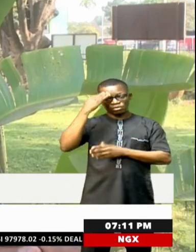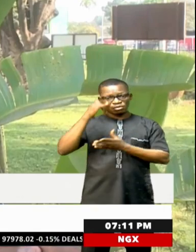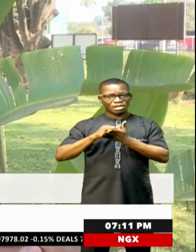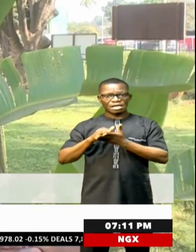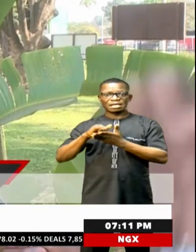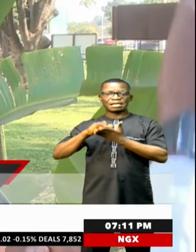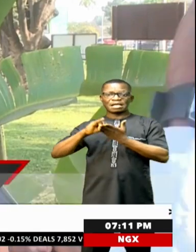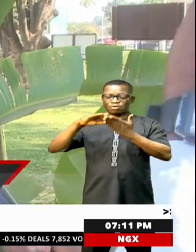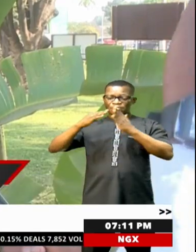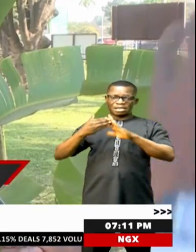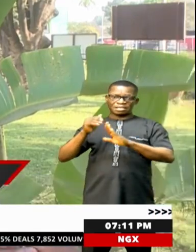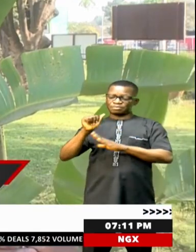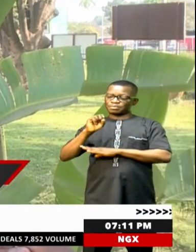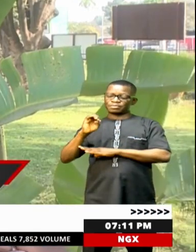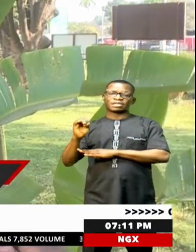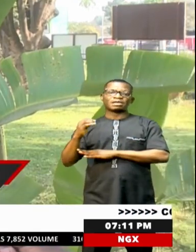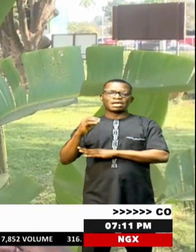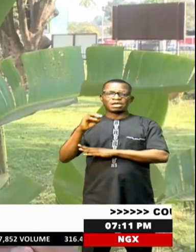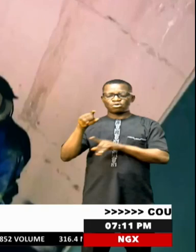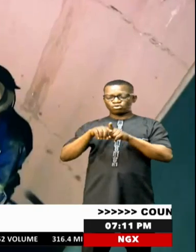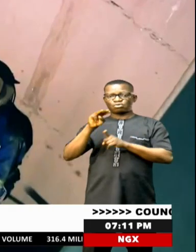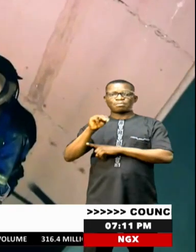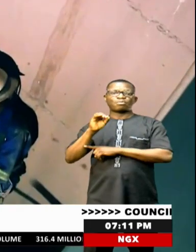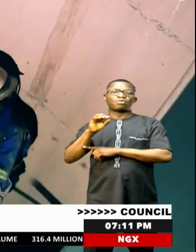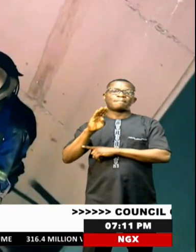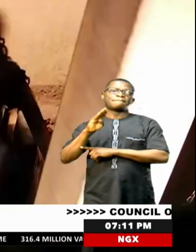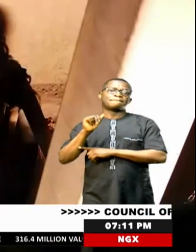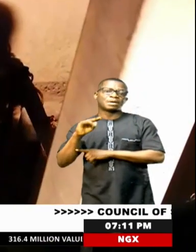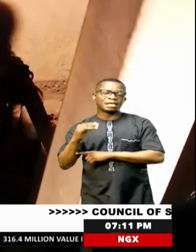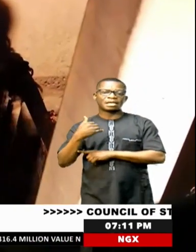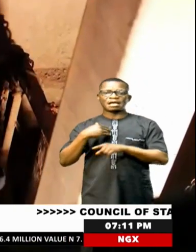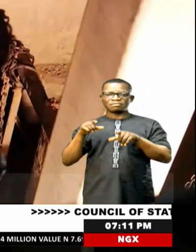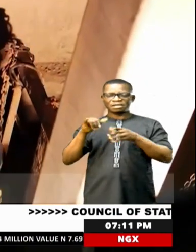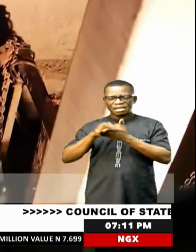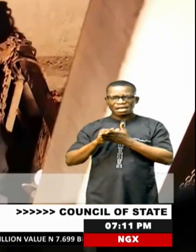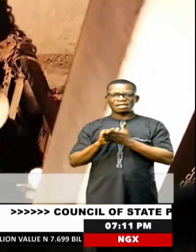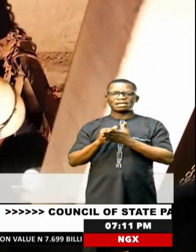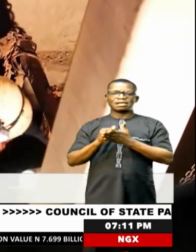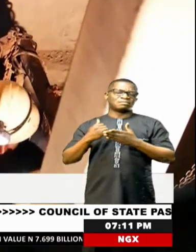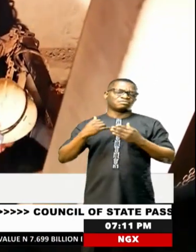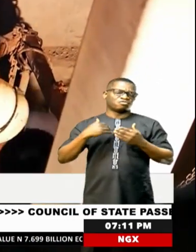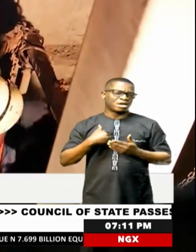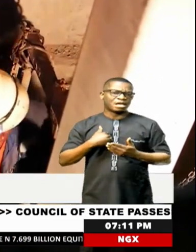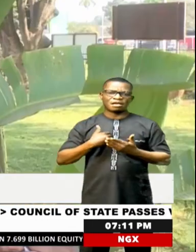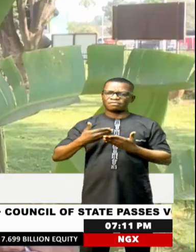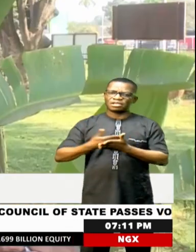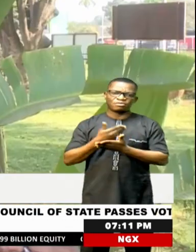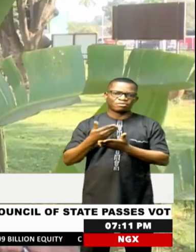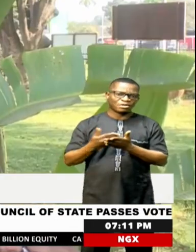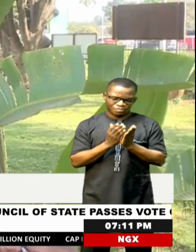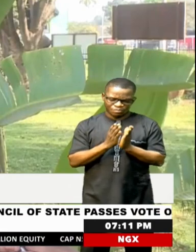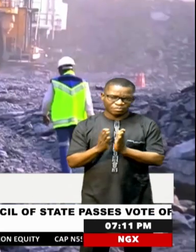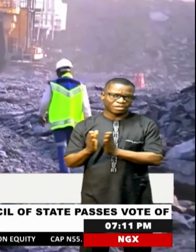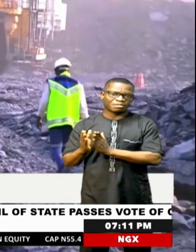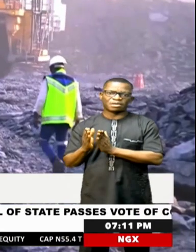is going to bring in some jobs. We know Mopani mentioned more than 2,000 workers to come in. We have news in